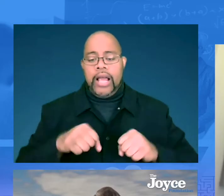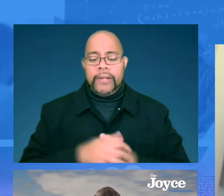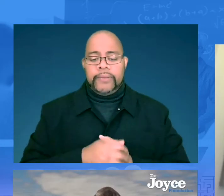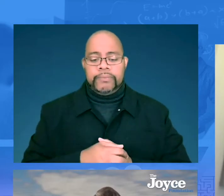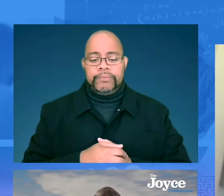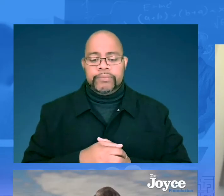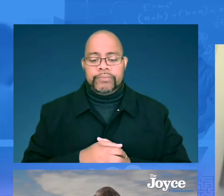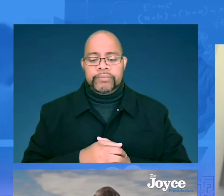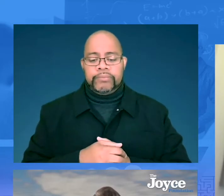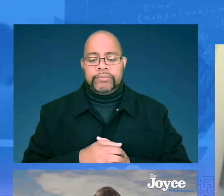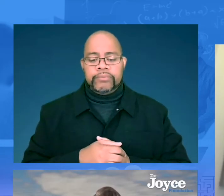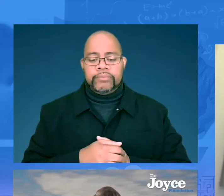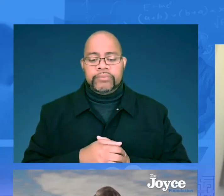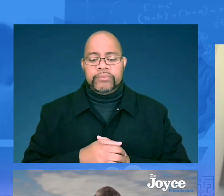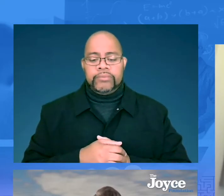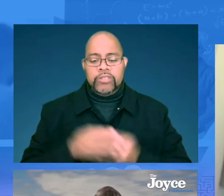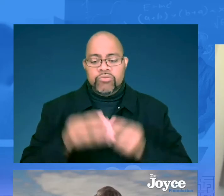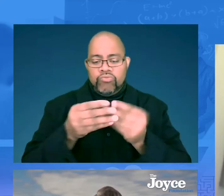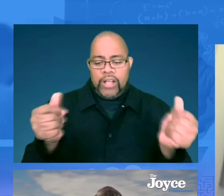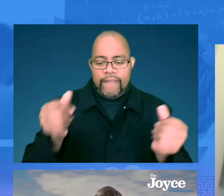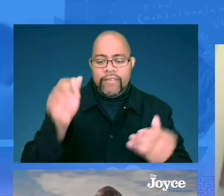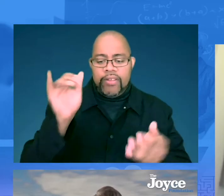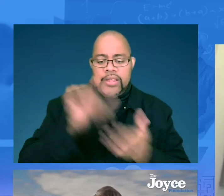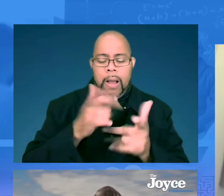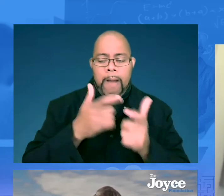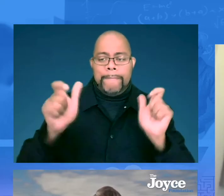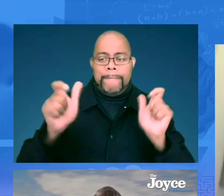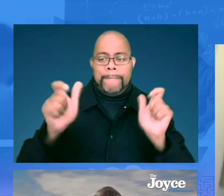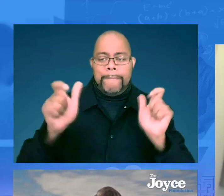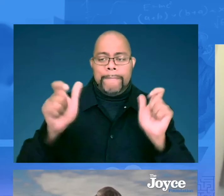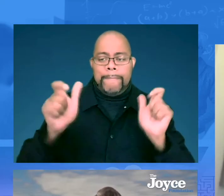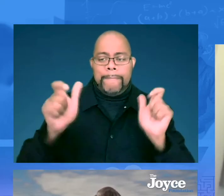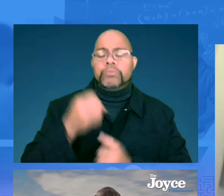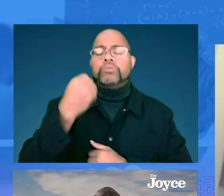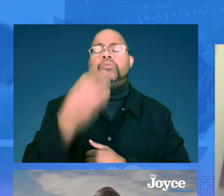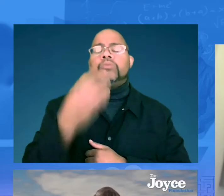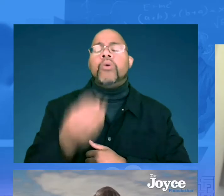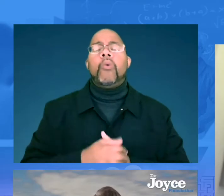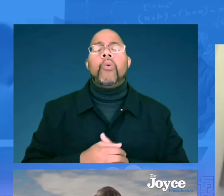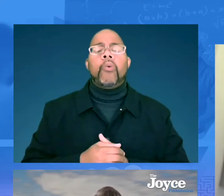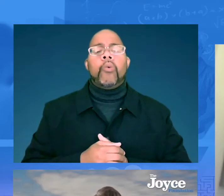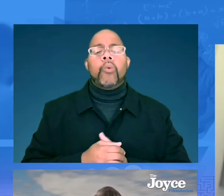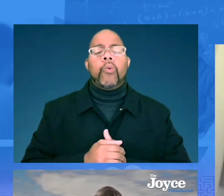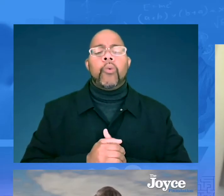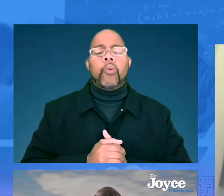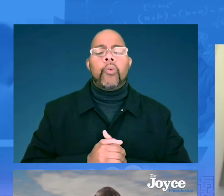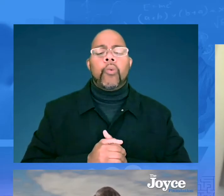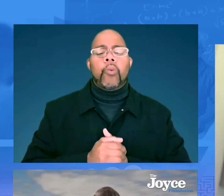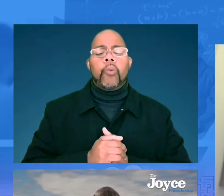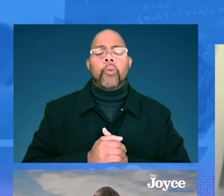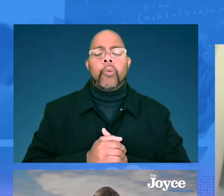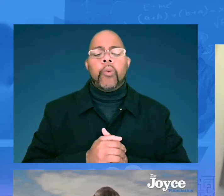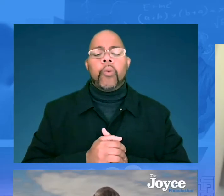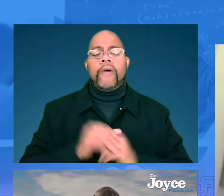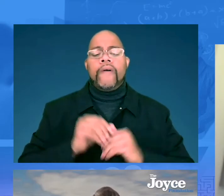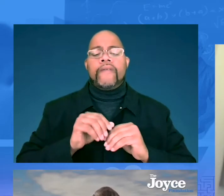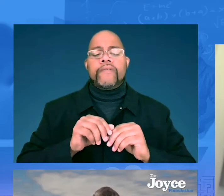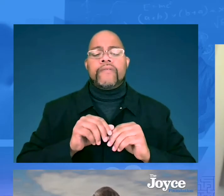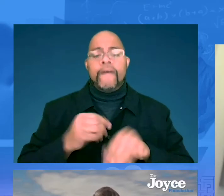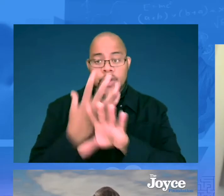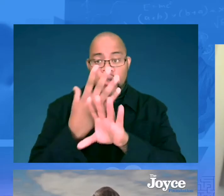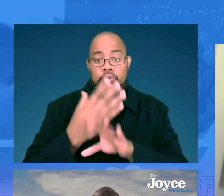then, you know, we can kind of mitigate those big dips. So the